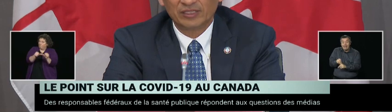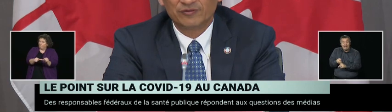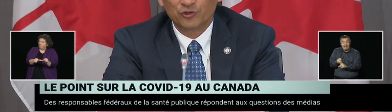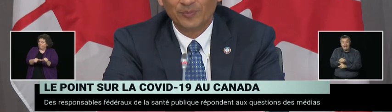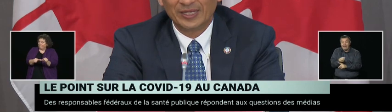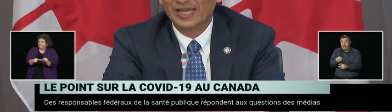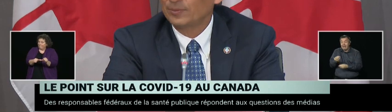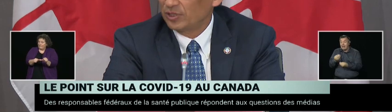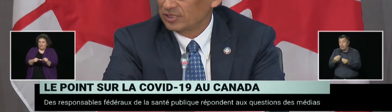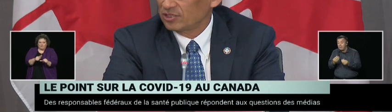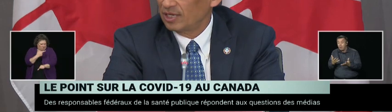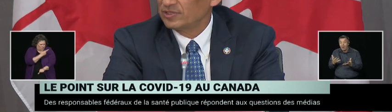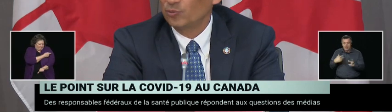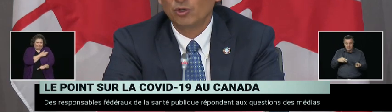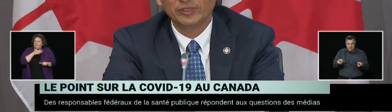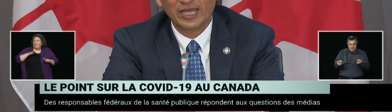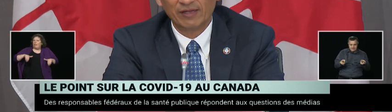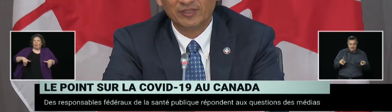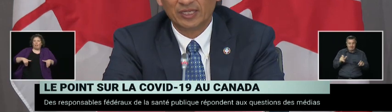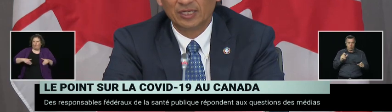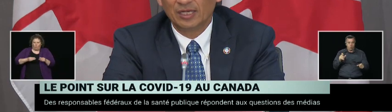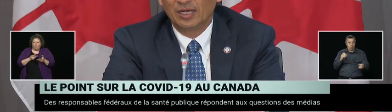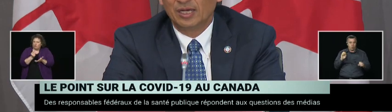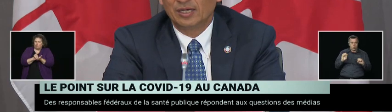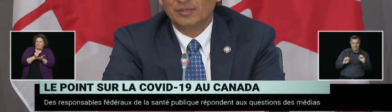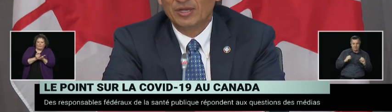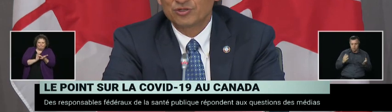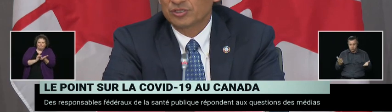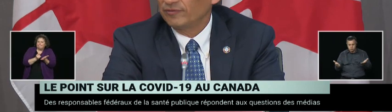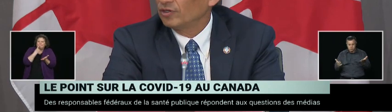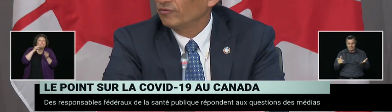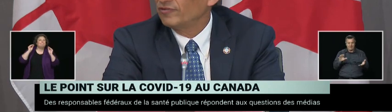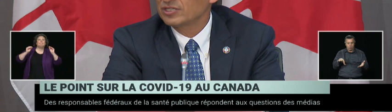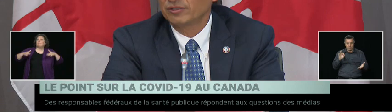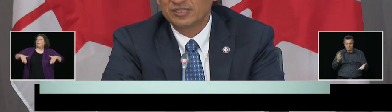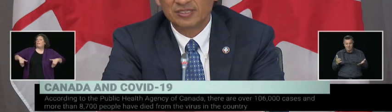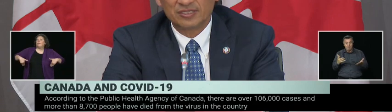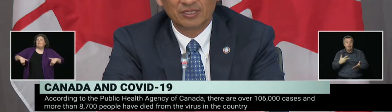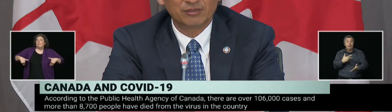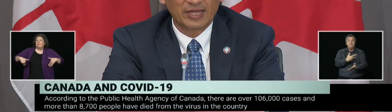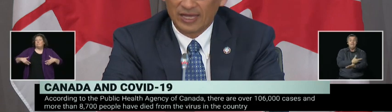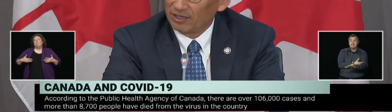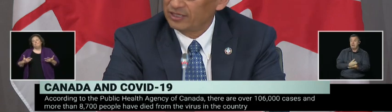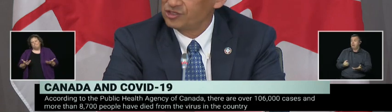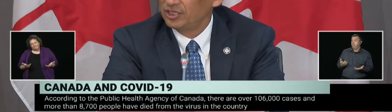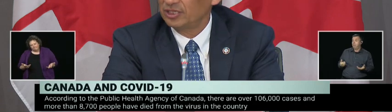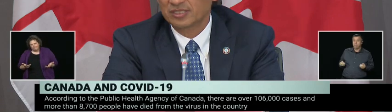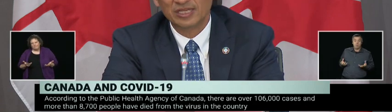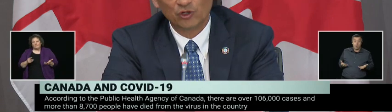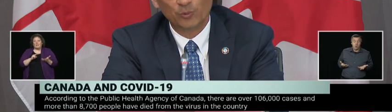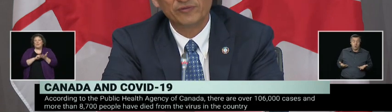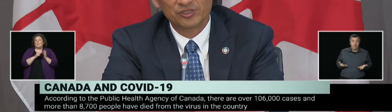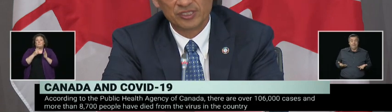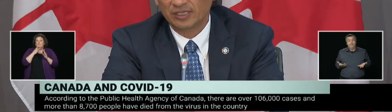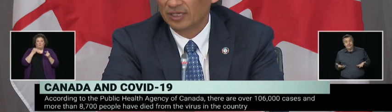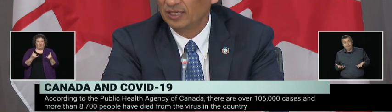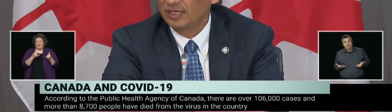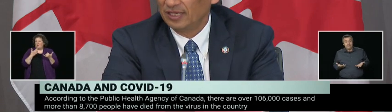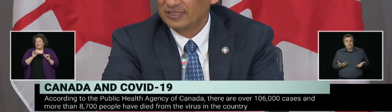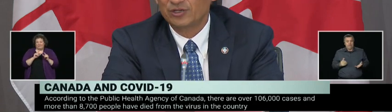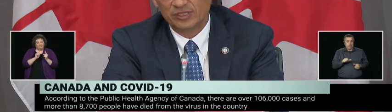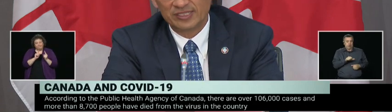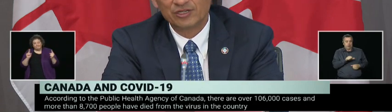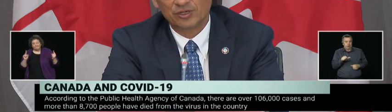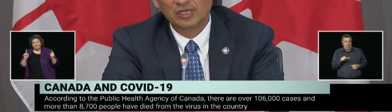effective treatment at the present time. So we only have the measures of, you know, physical distancing, good hand hygiene, staying home if you're sick,